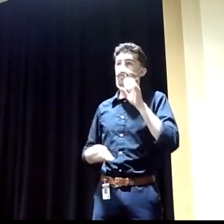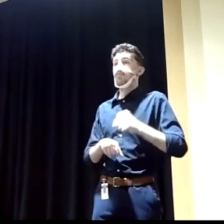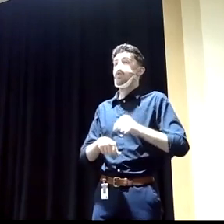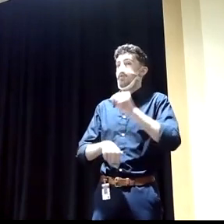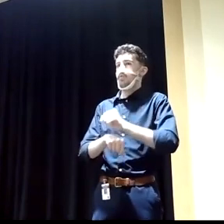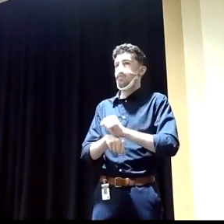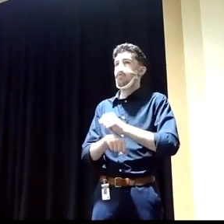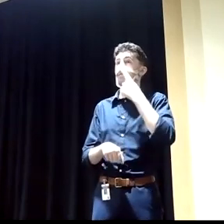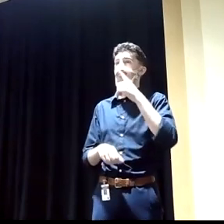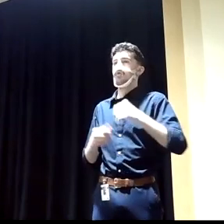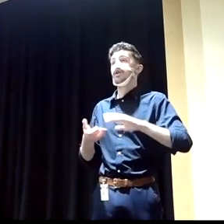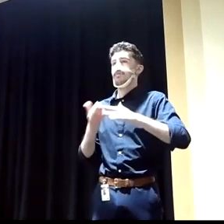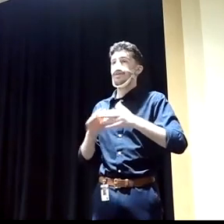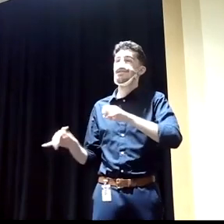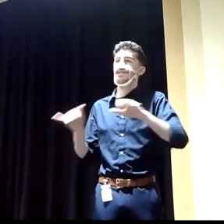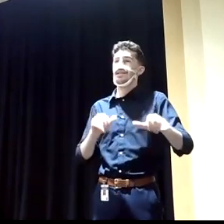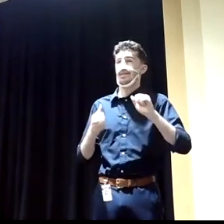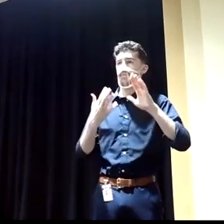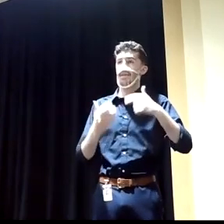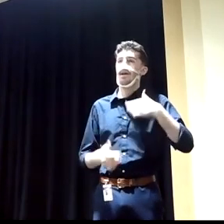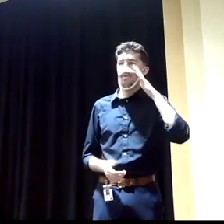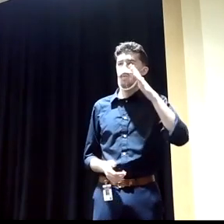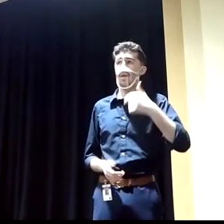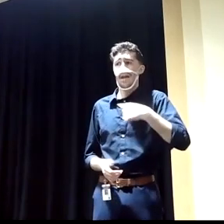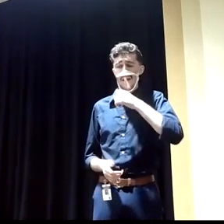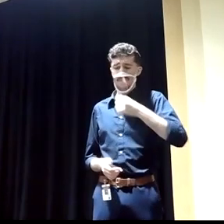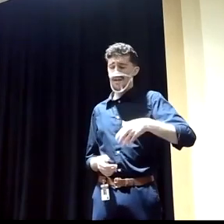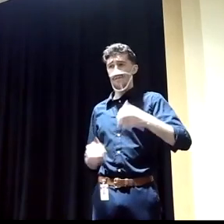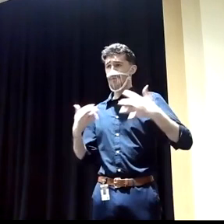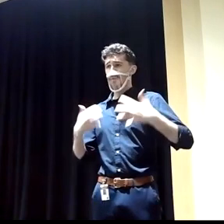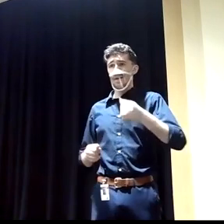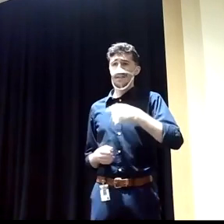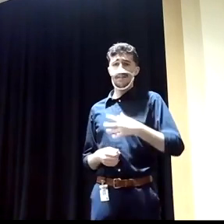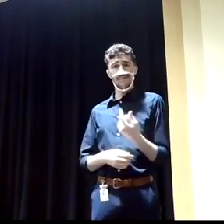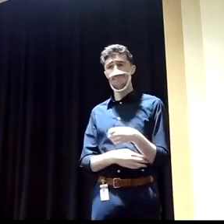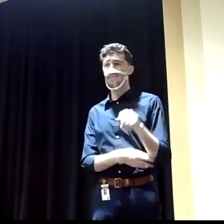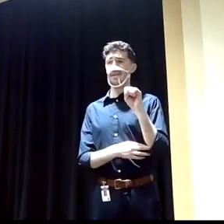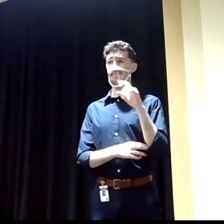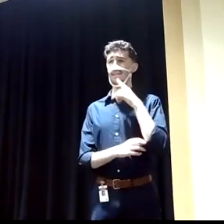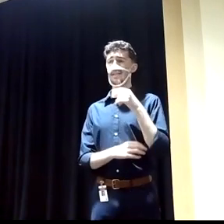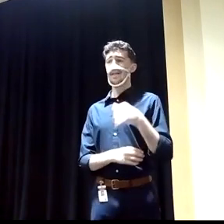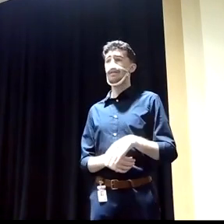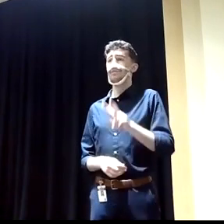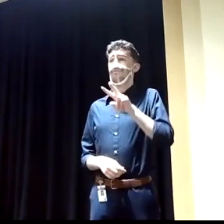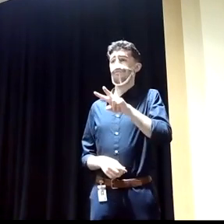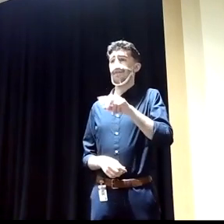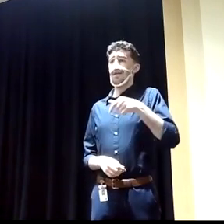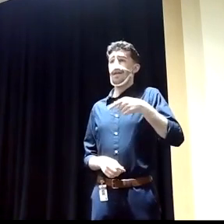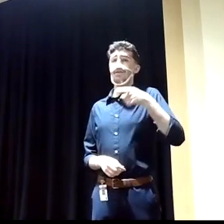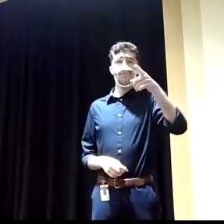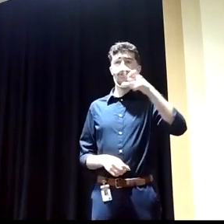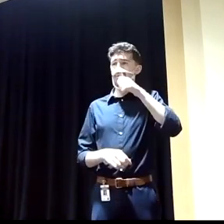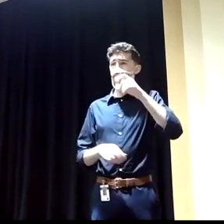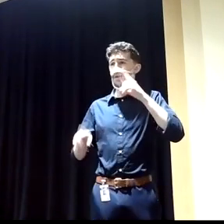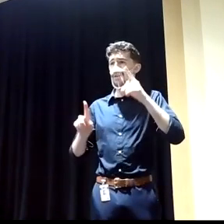I will and will remember you the way I will. I'm not afraid to stand up for people who are in the shadows or who are